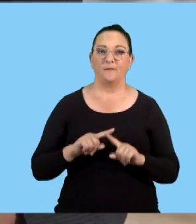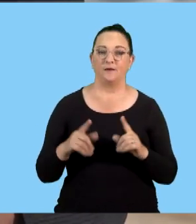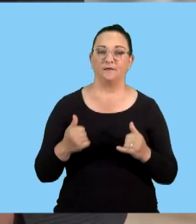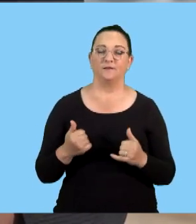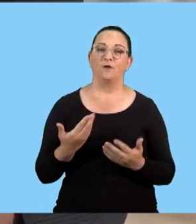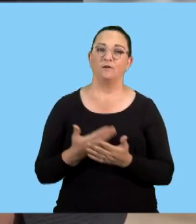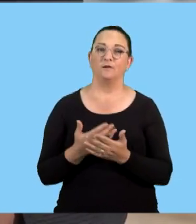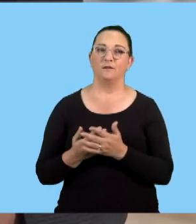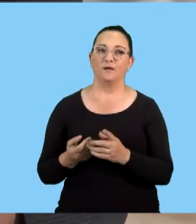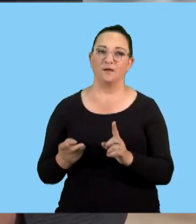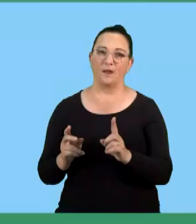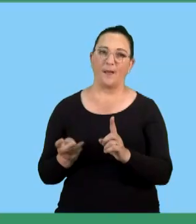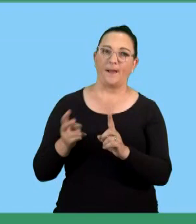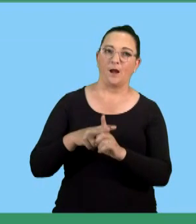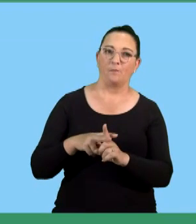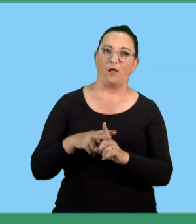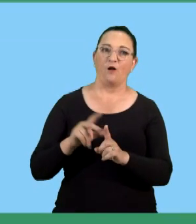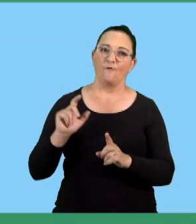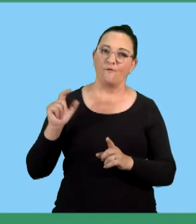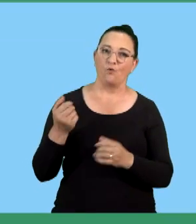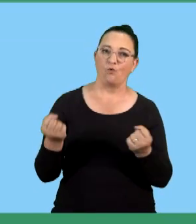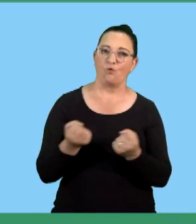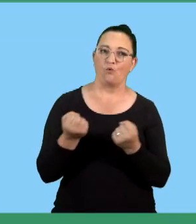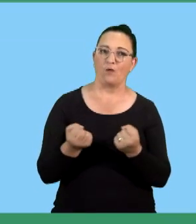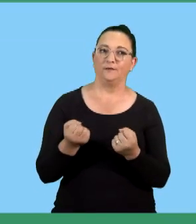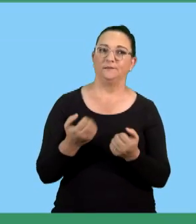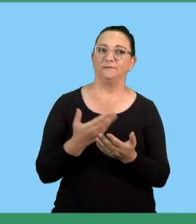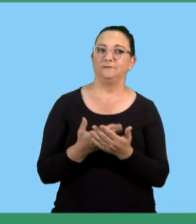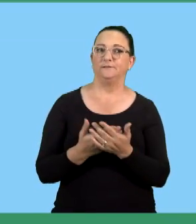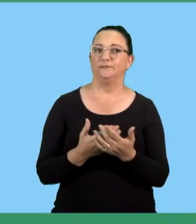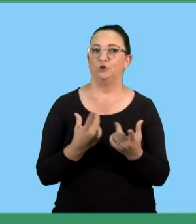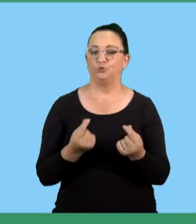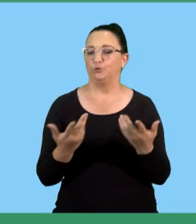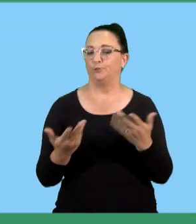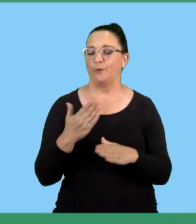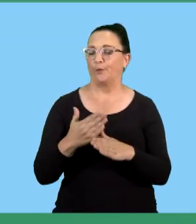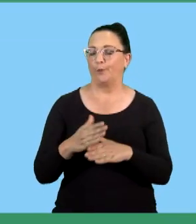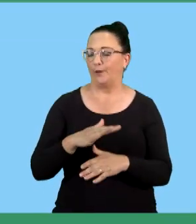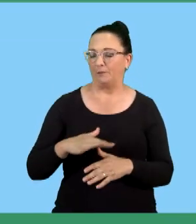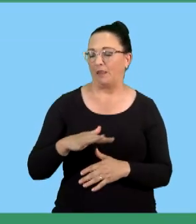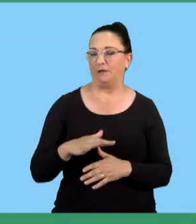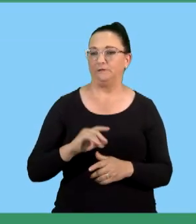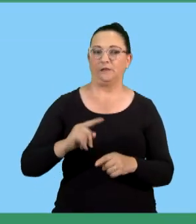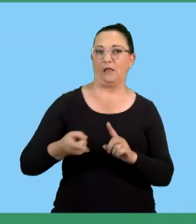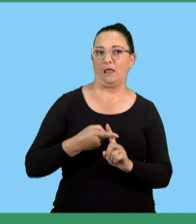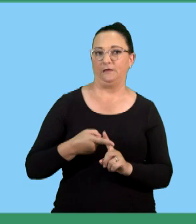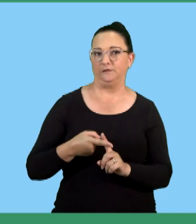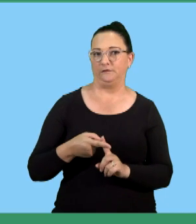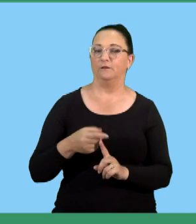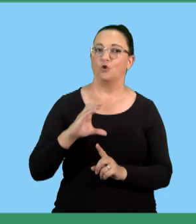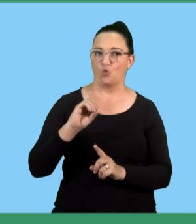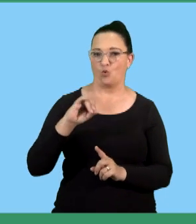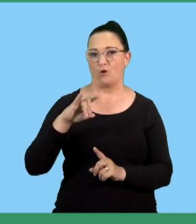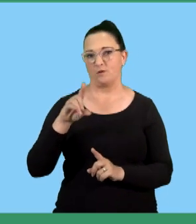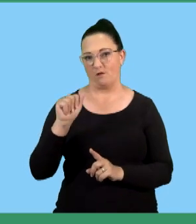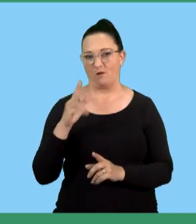to all casual and full-time workers who become injured due to a workplace accident. Very